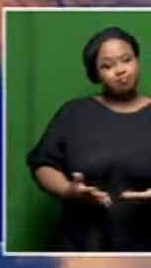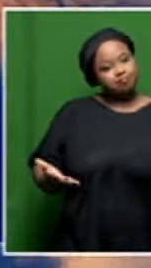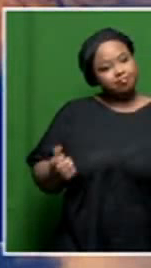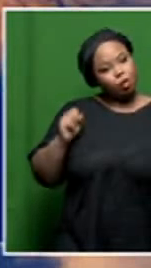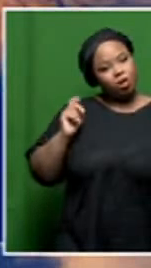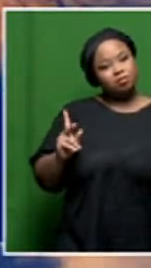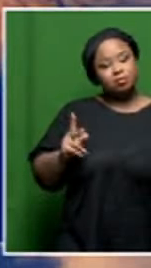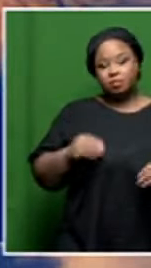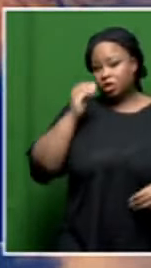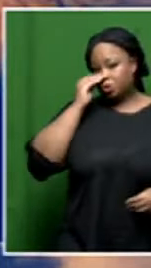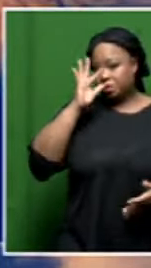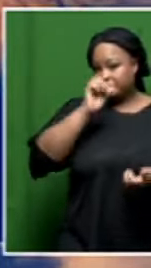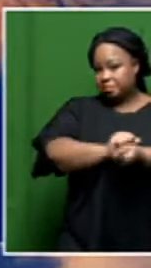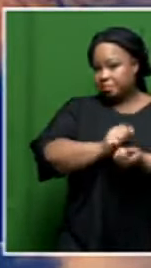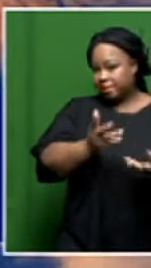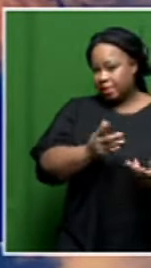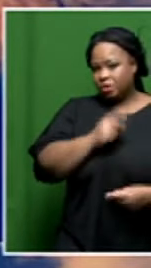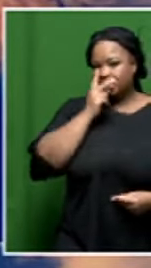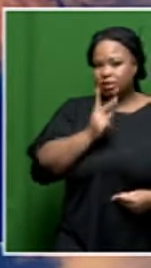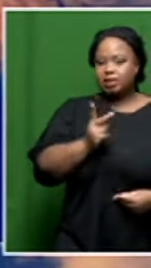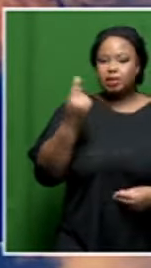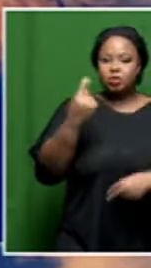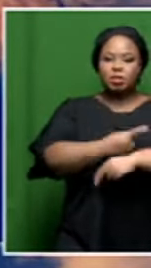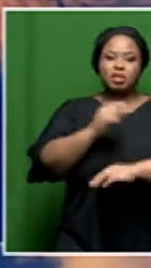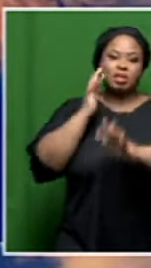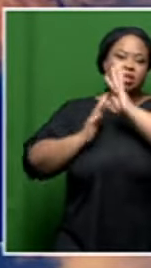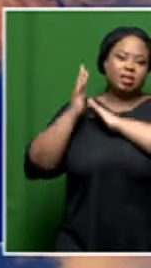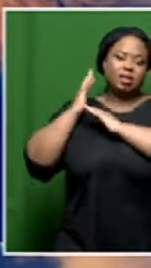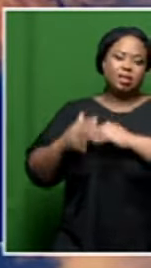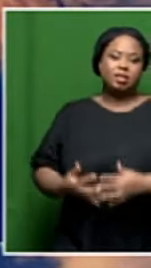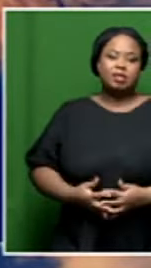Alright, those were news headlines. Let's take a look at this day in history.